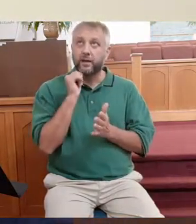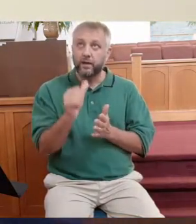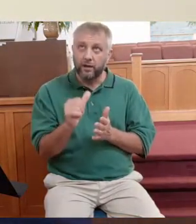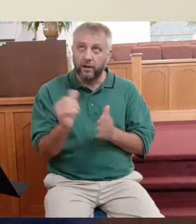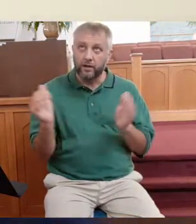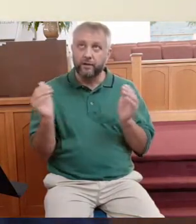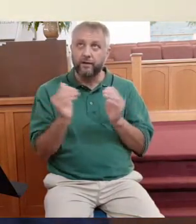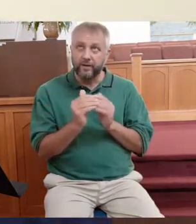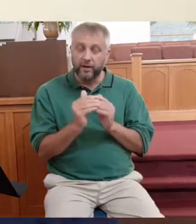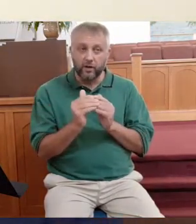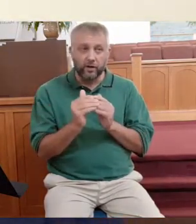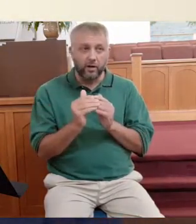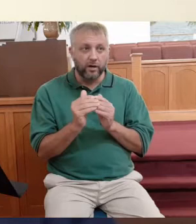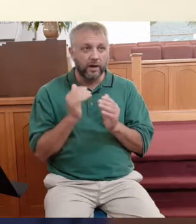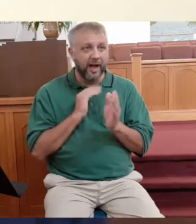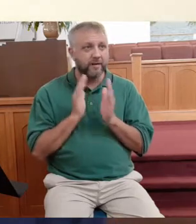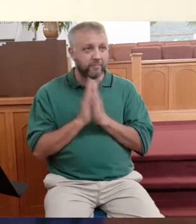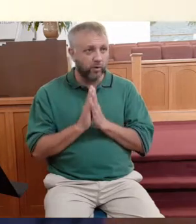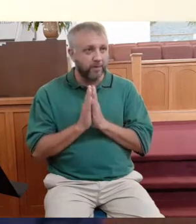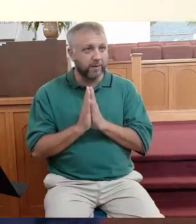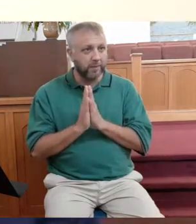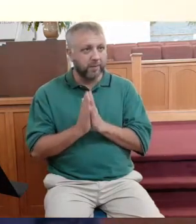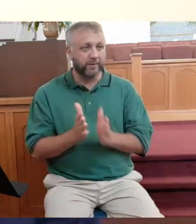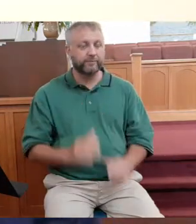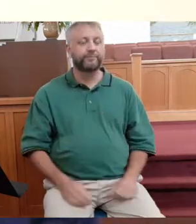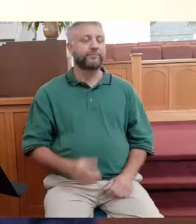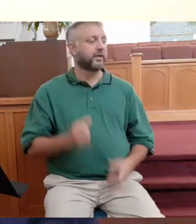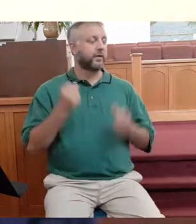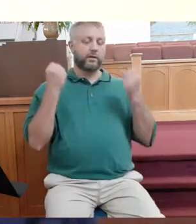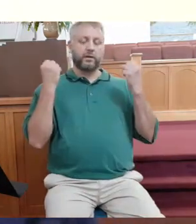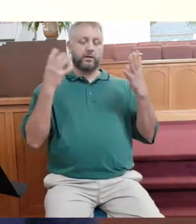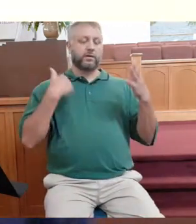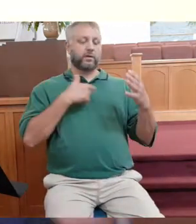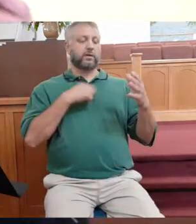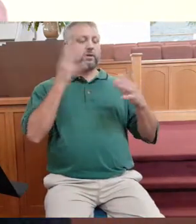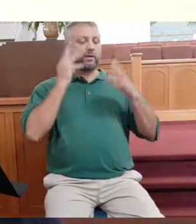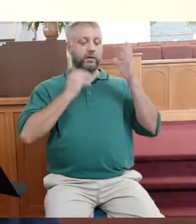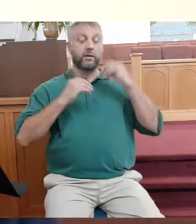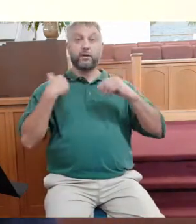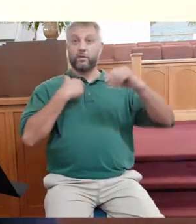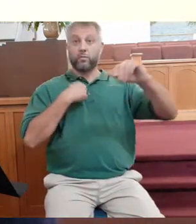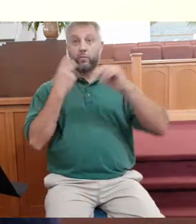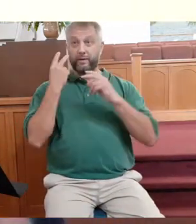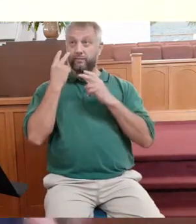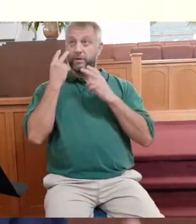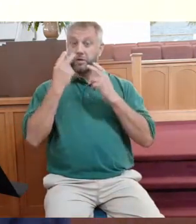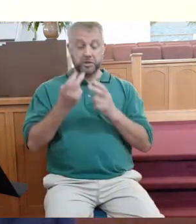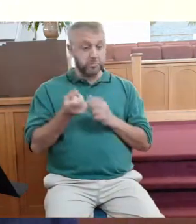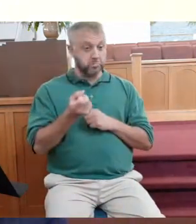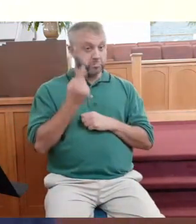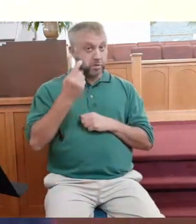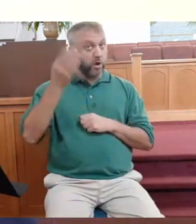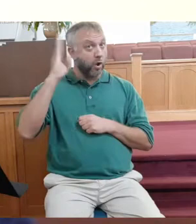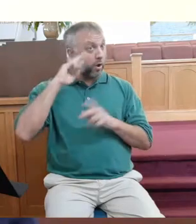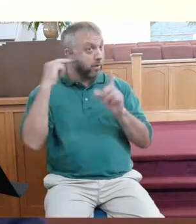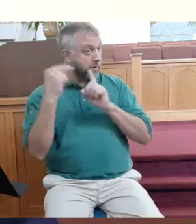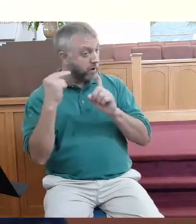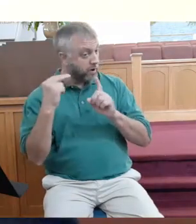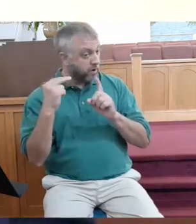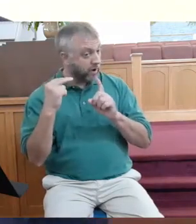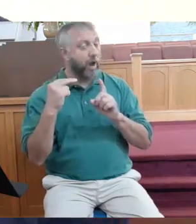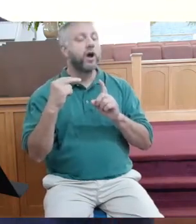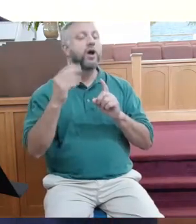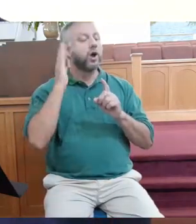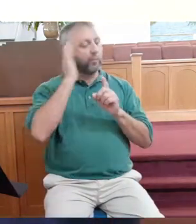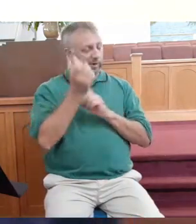not fair. We've all been there before. If we could see things from God's point of view, we would never claim that